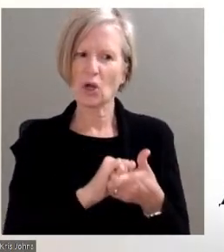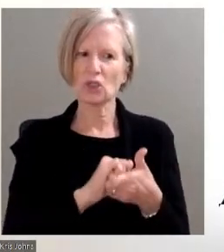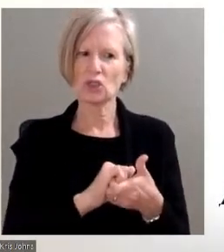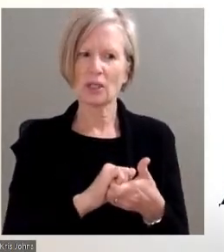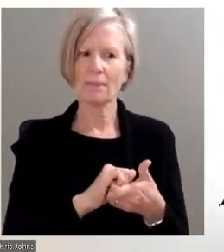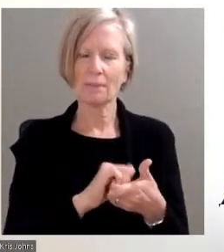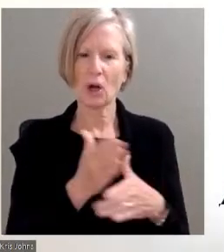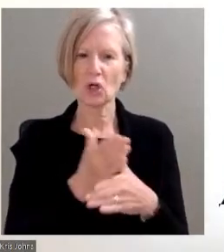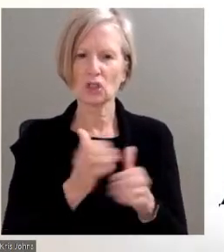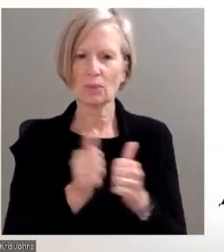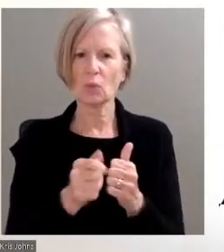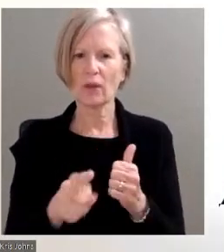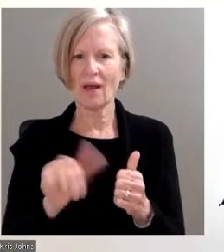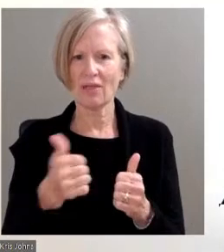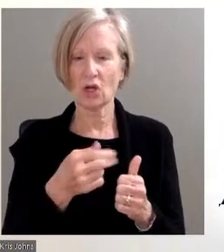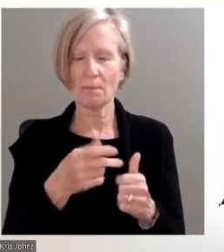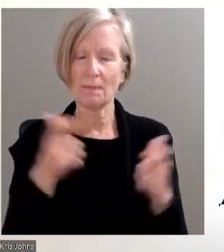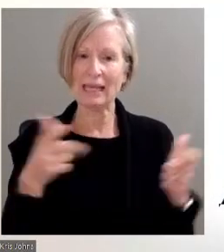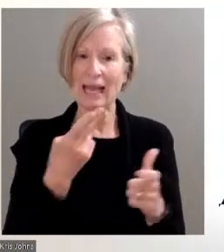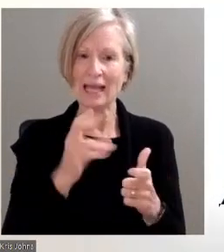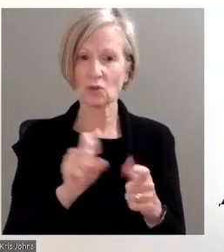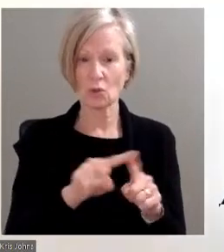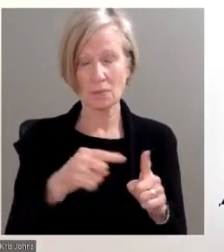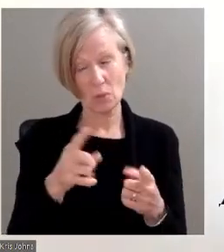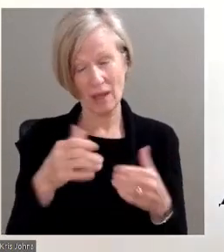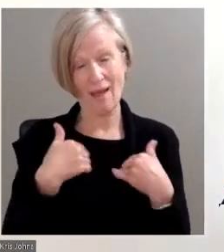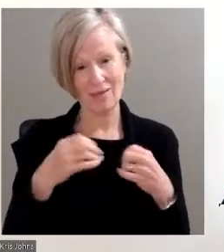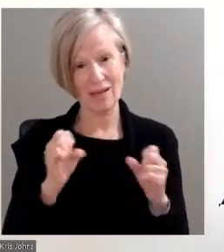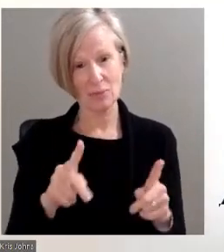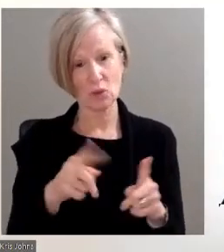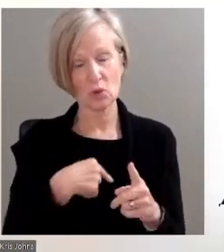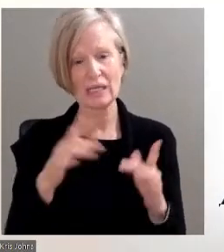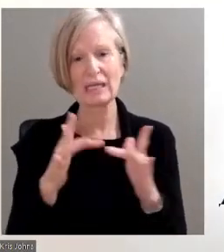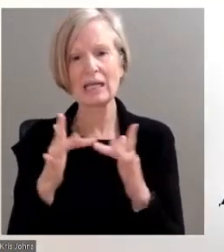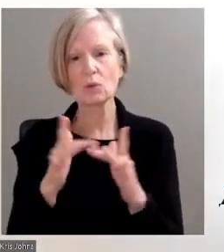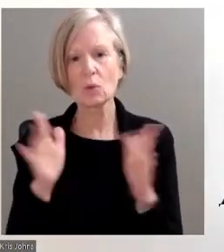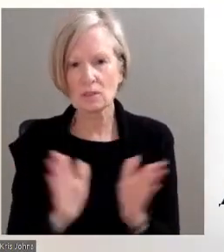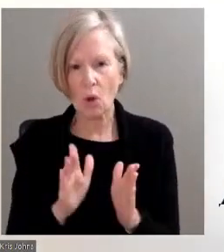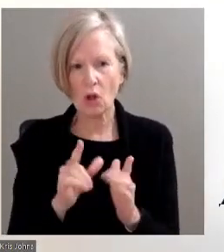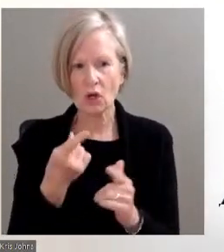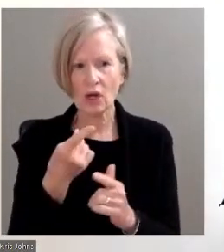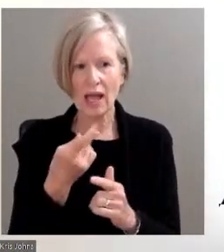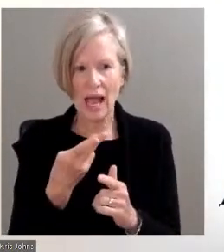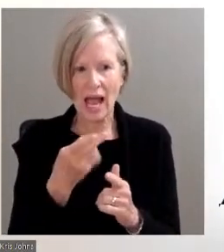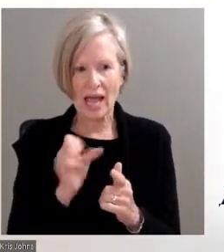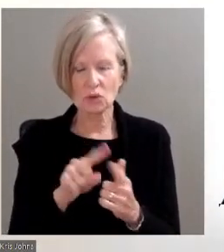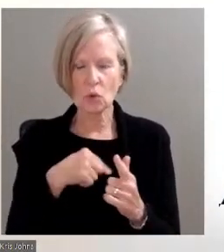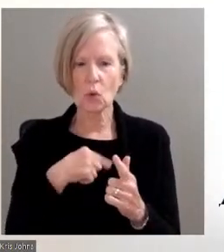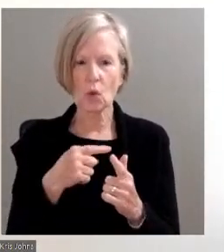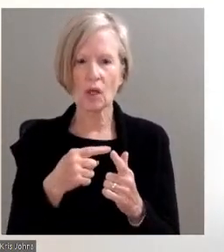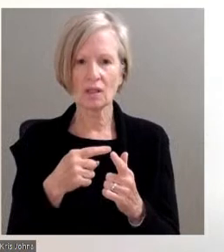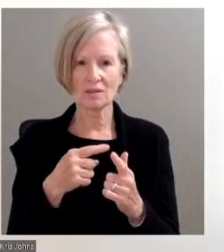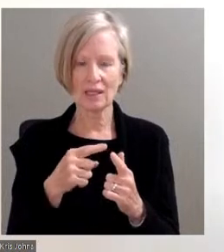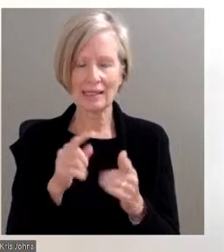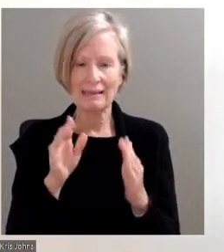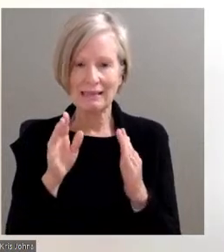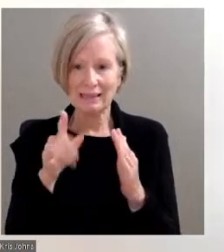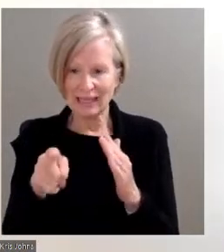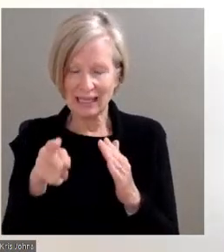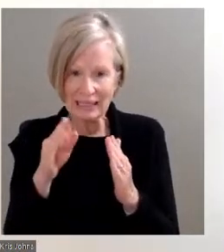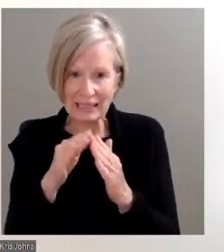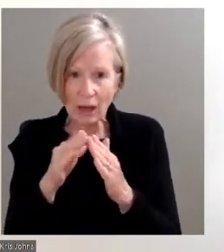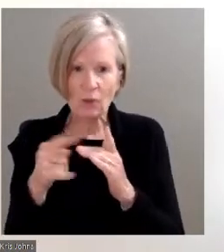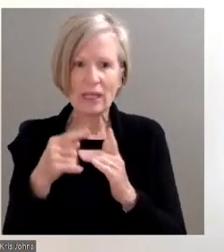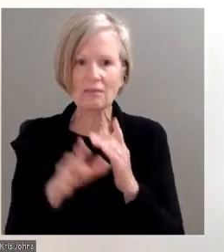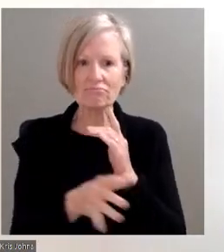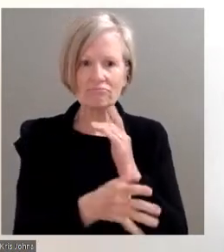partnered with larger high schools, but there is an opportunity to connect with smaller, both urban, suburban, and rural school districts to be